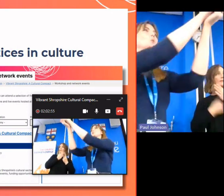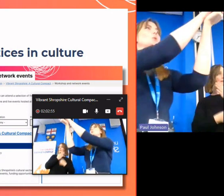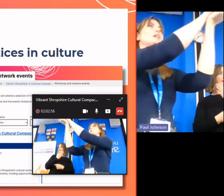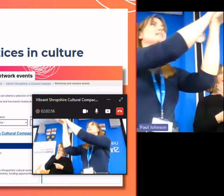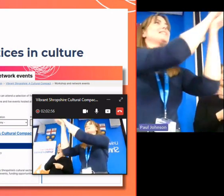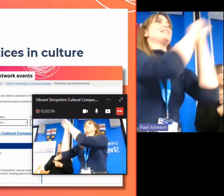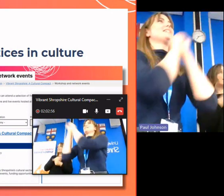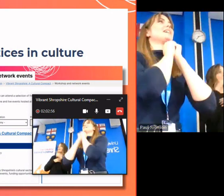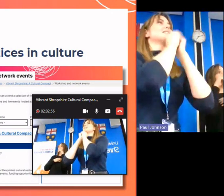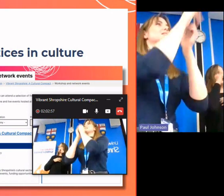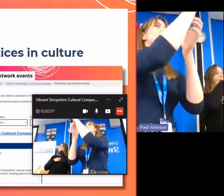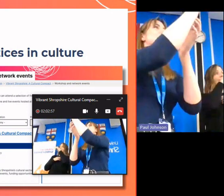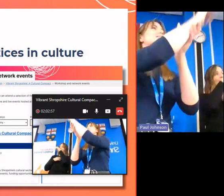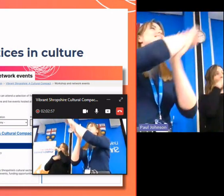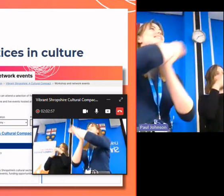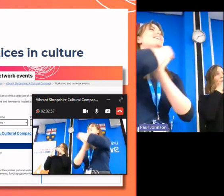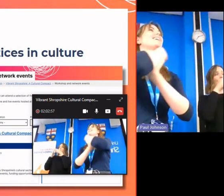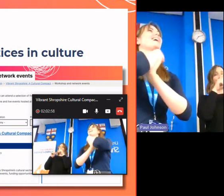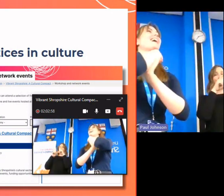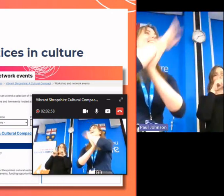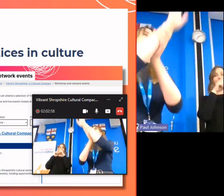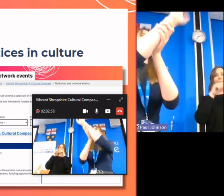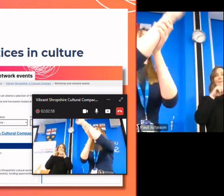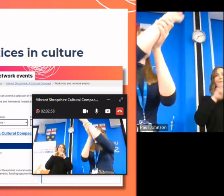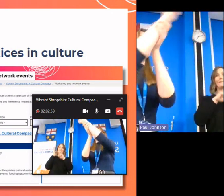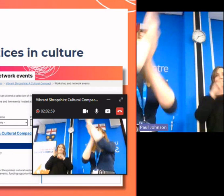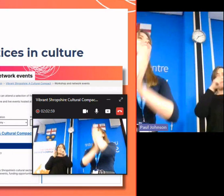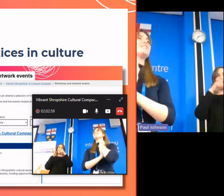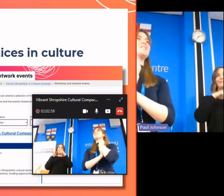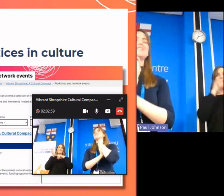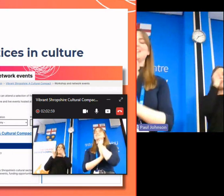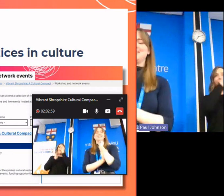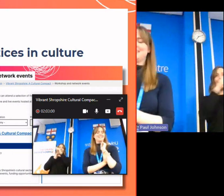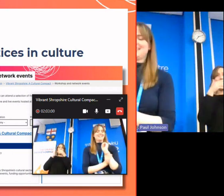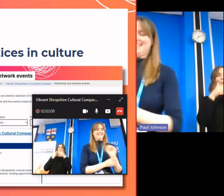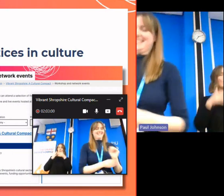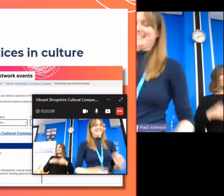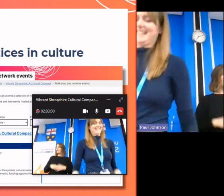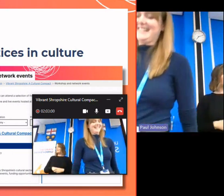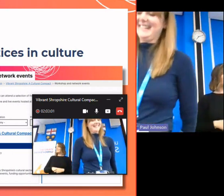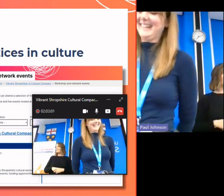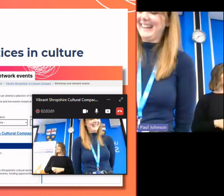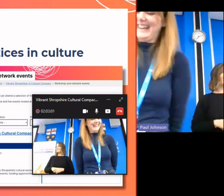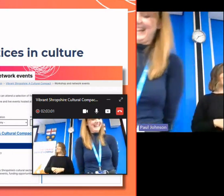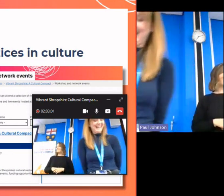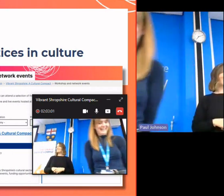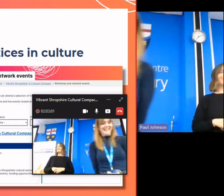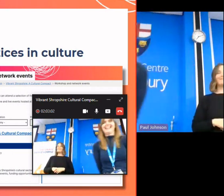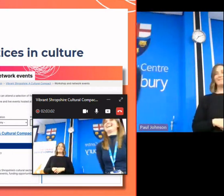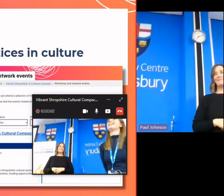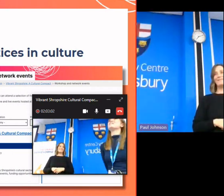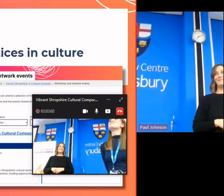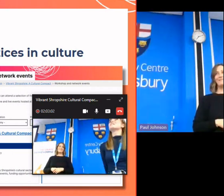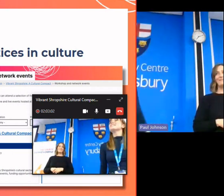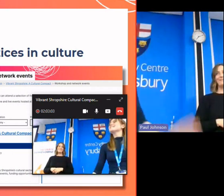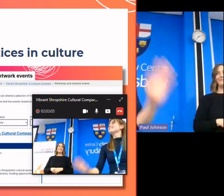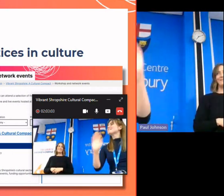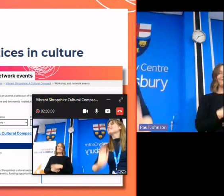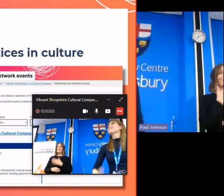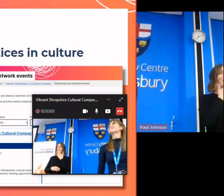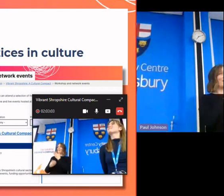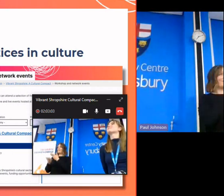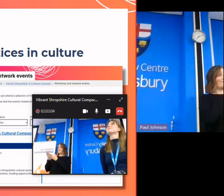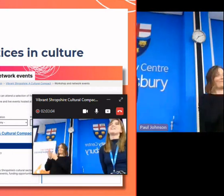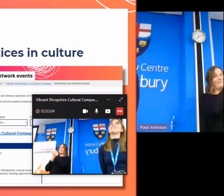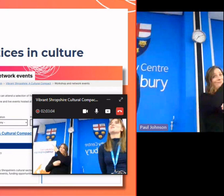this evening in the corner nice dunk stuff you in the corner thank you please